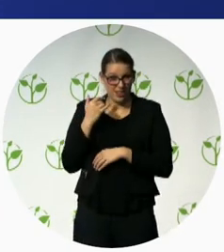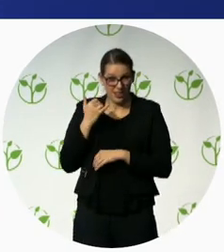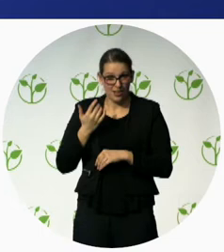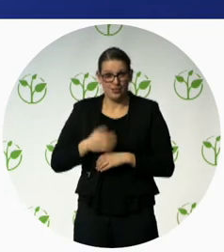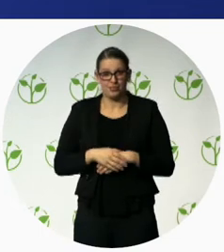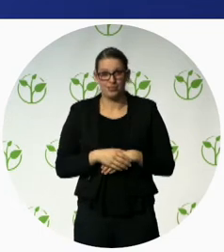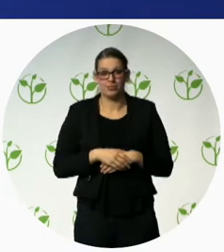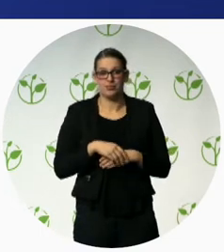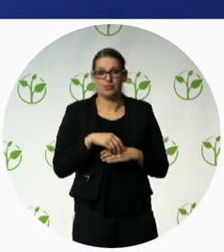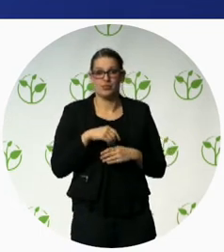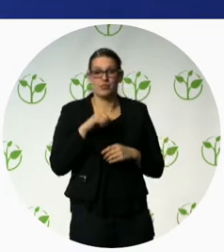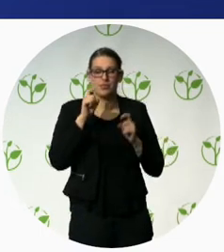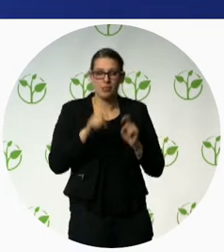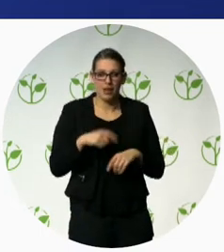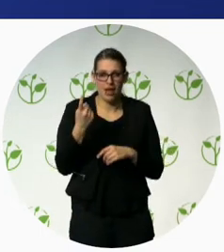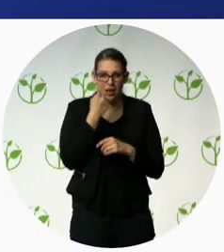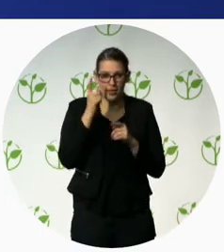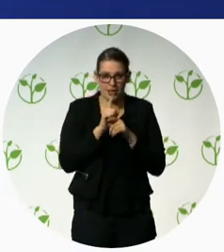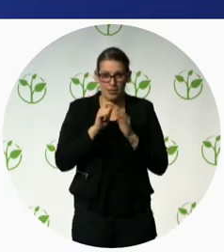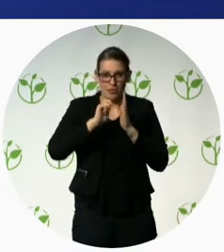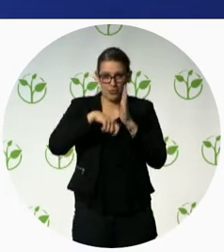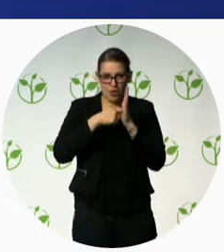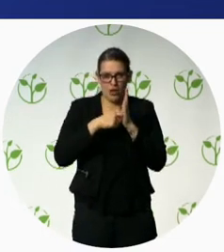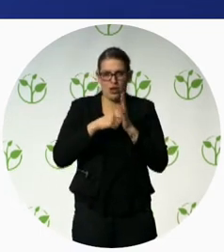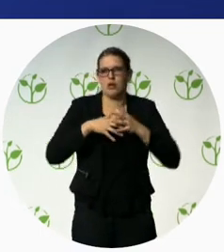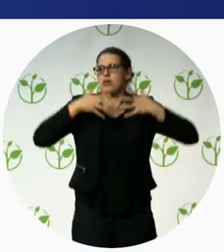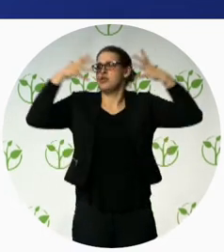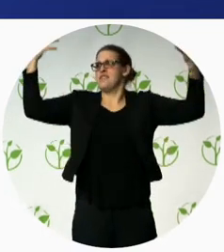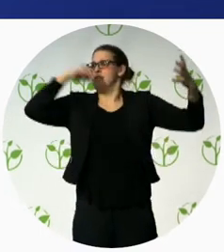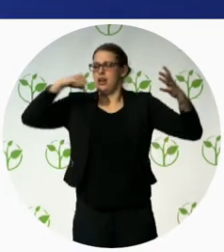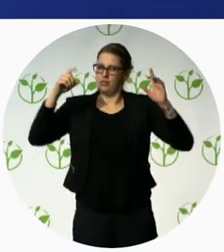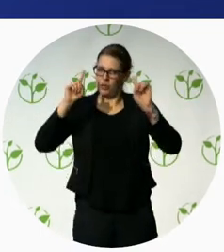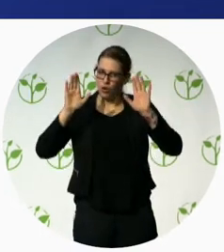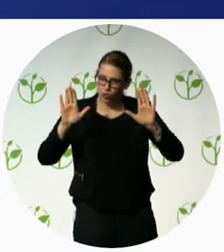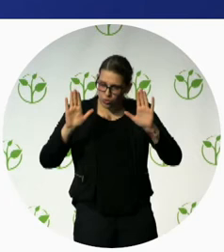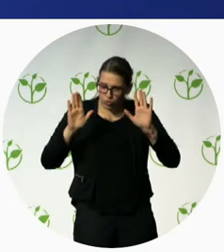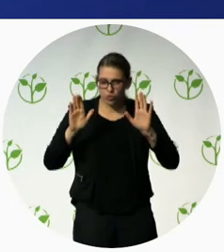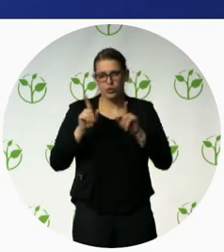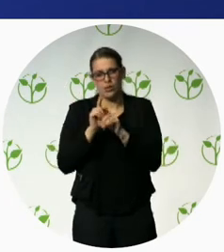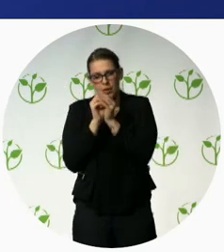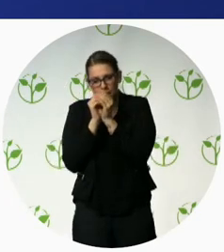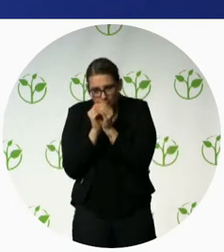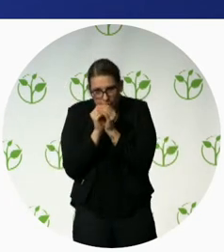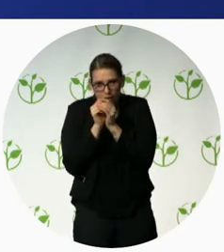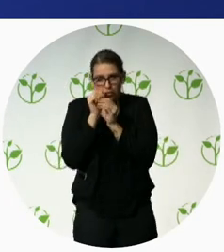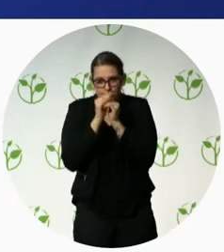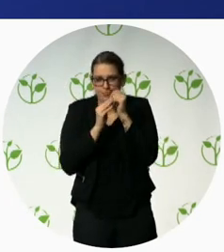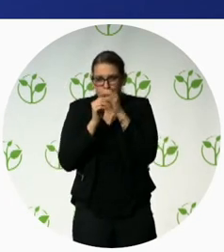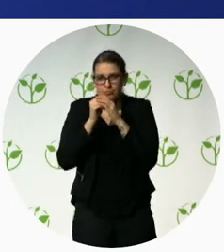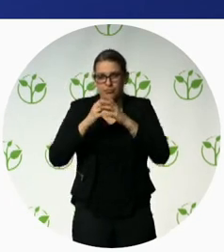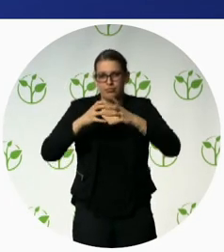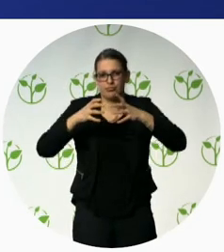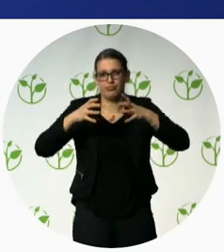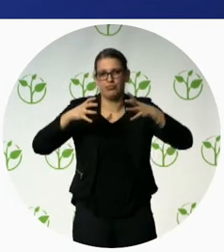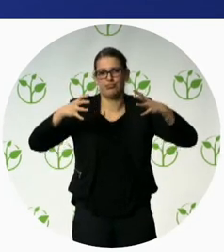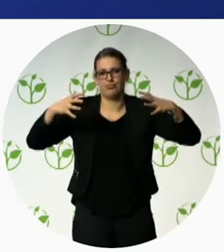big project and scale it up before doing the piloting. think then you can fine-tune everything, whatever you do, by doing the